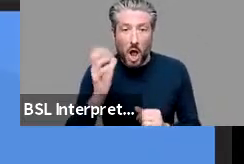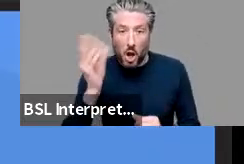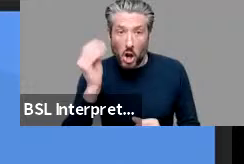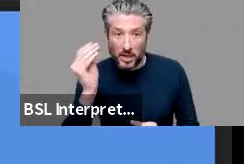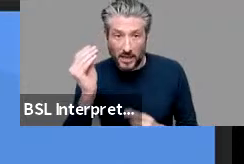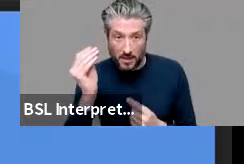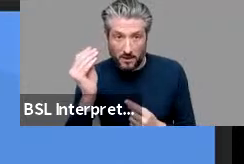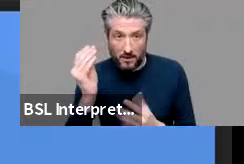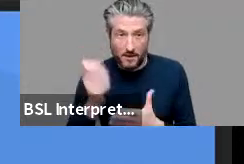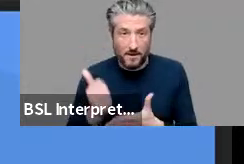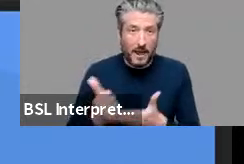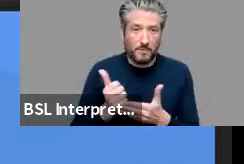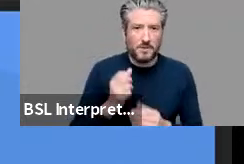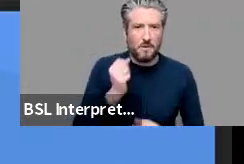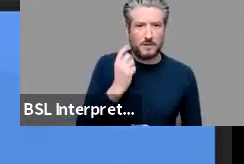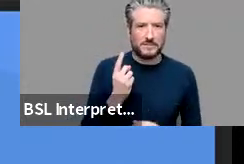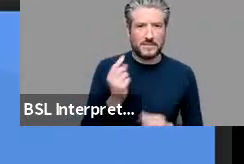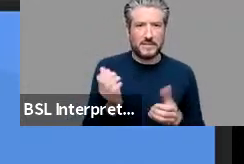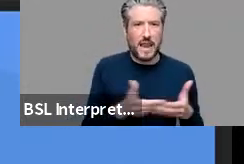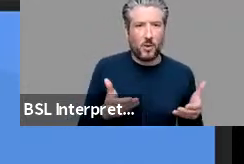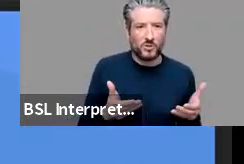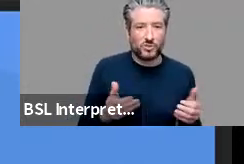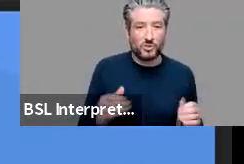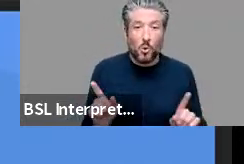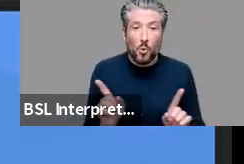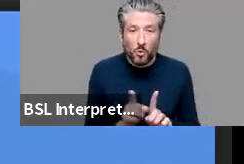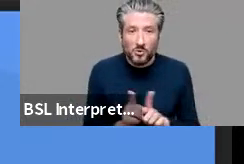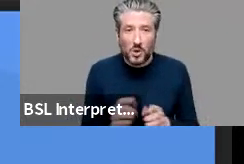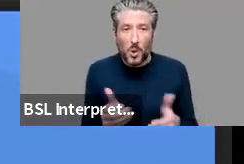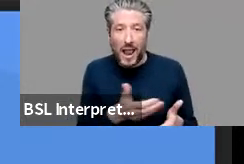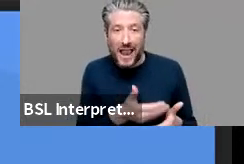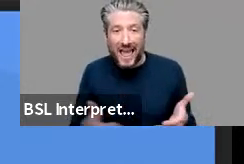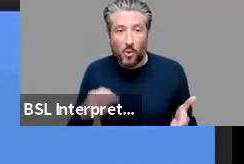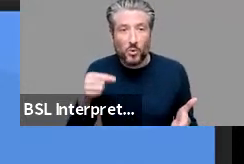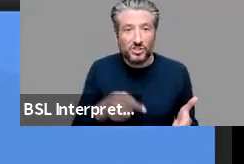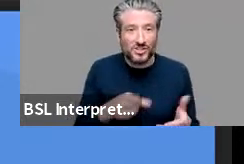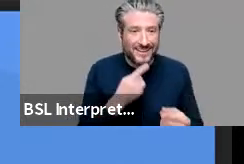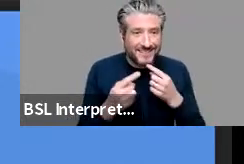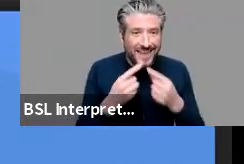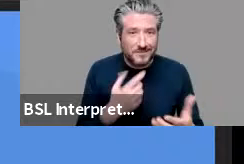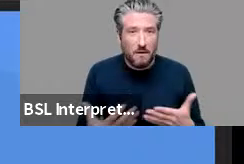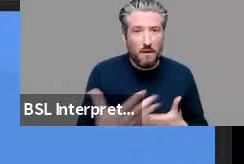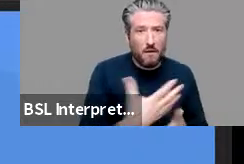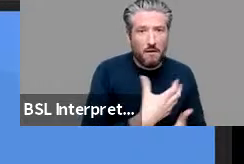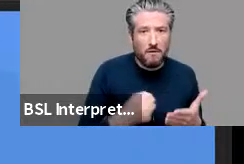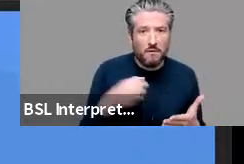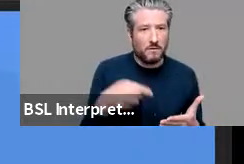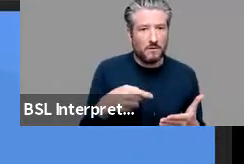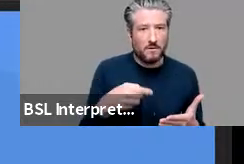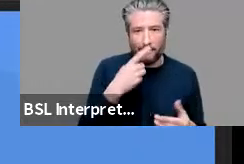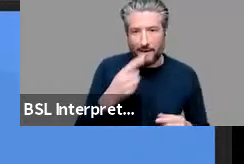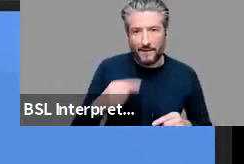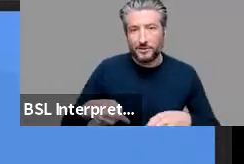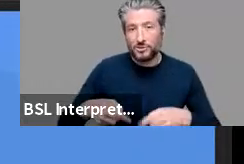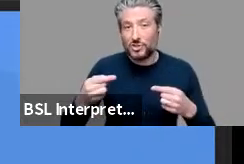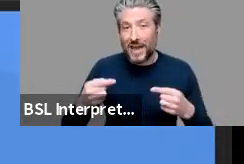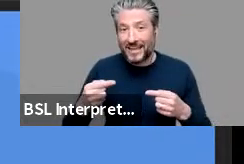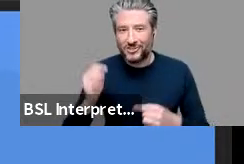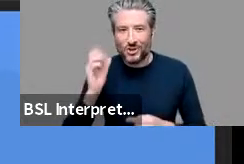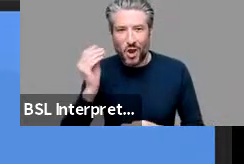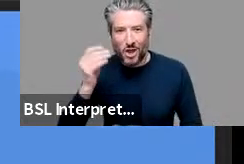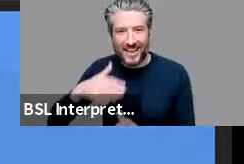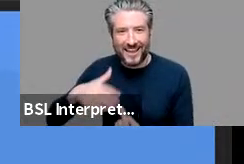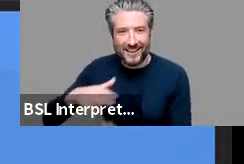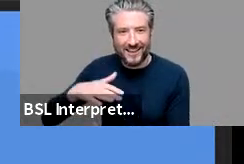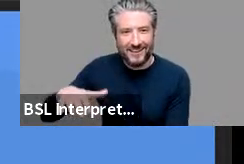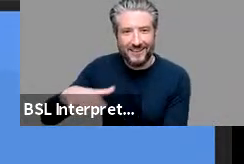and also on how data from language can challenge theories of learning in the talk today i will